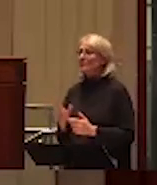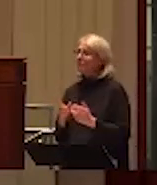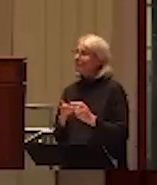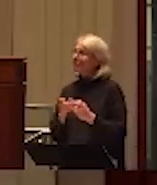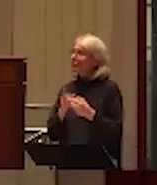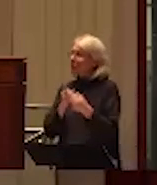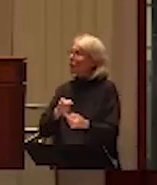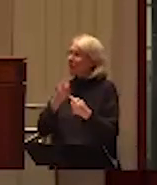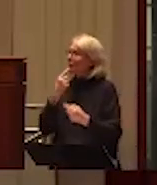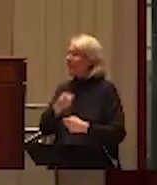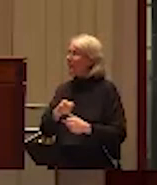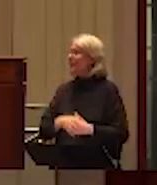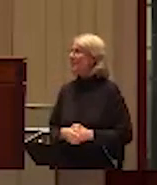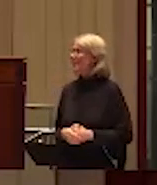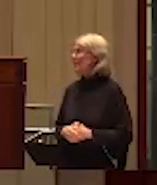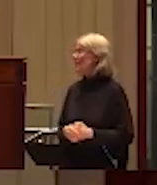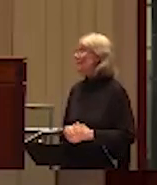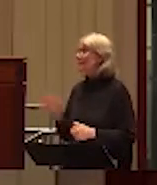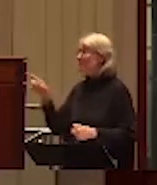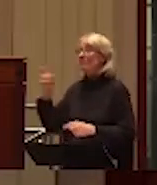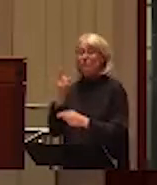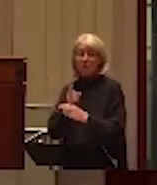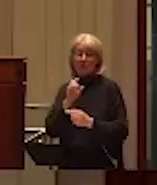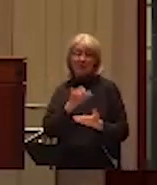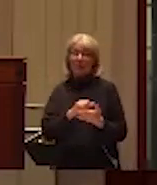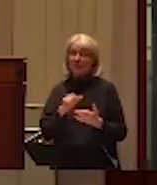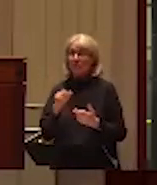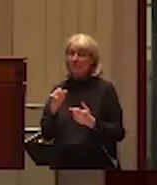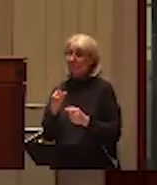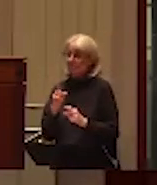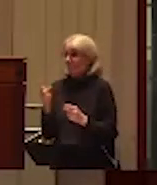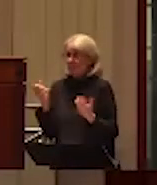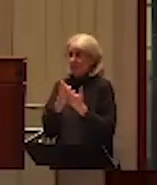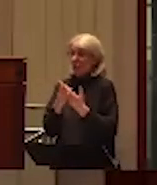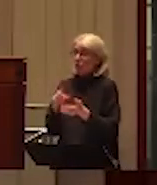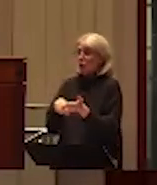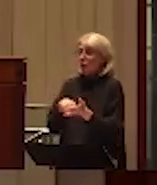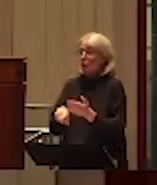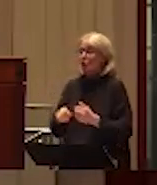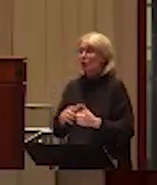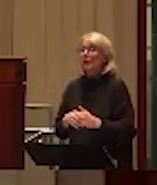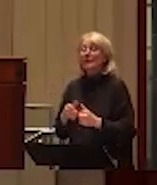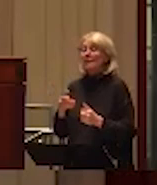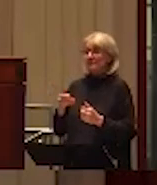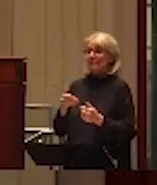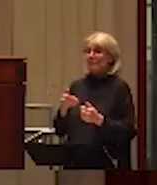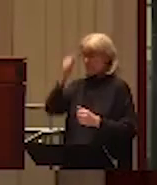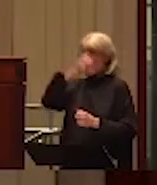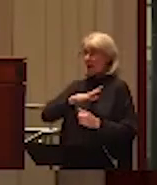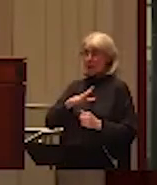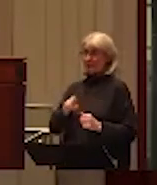what we consistently see in the studies and in the research. So even before men approach services for help and then